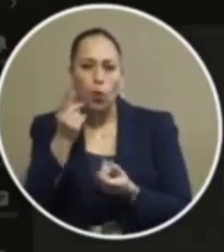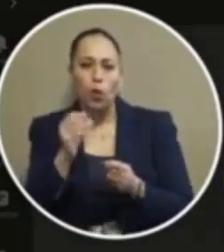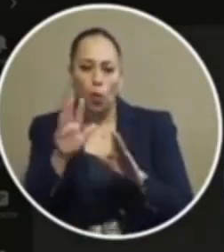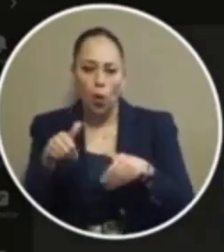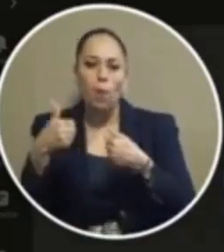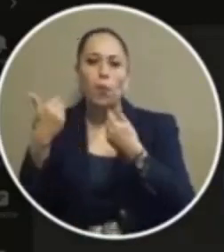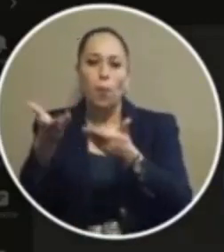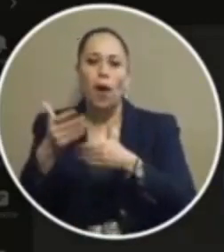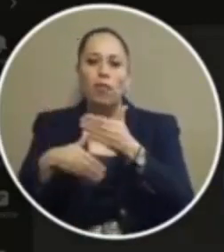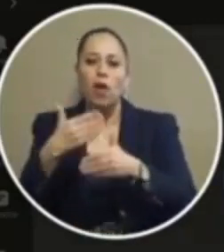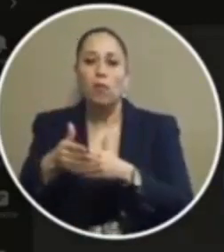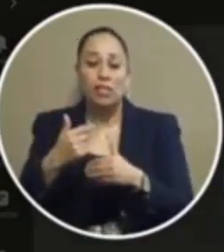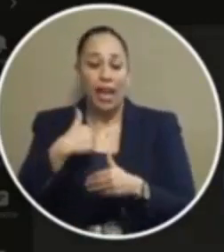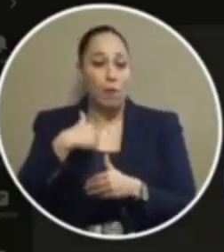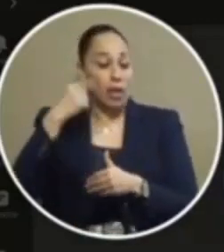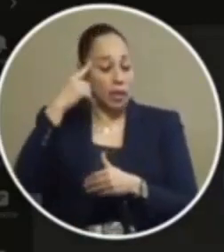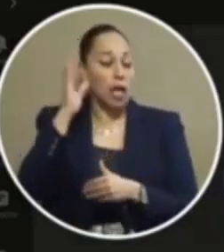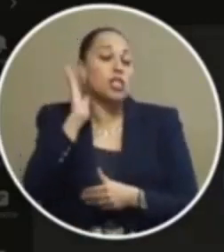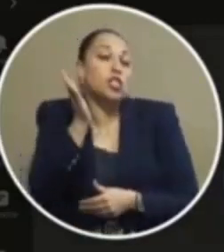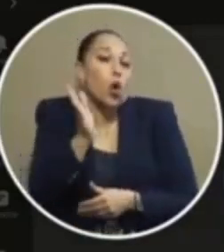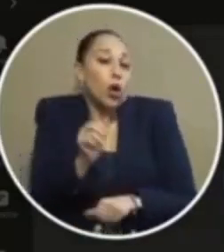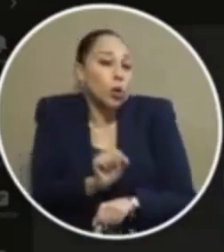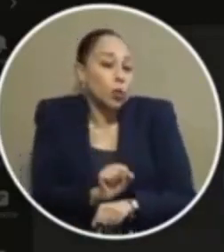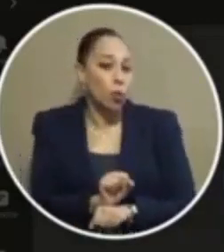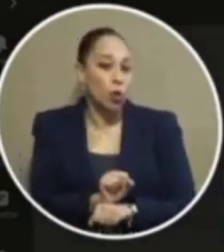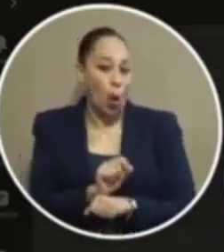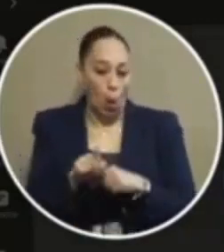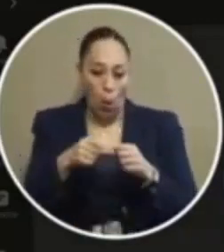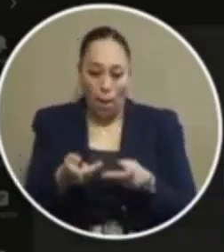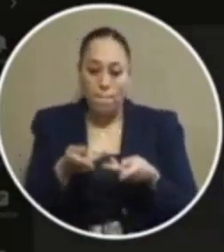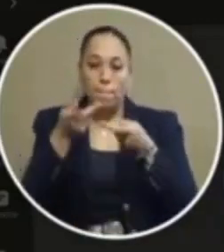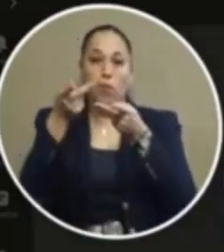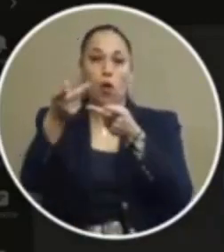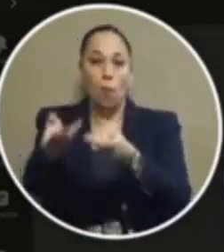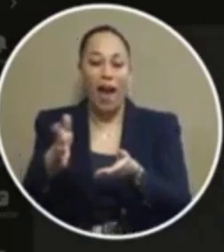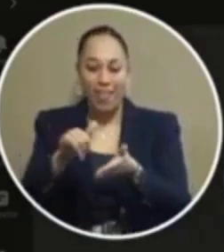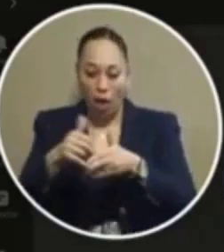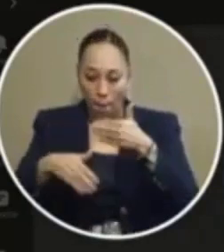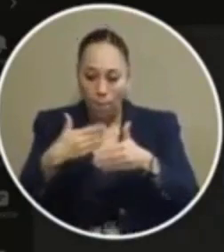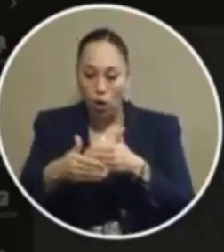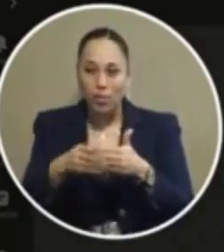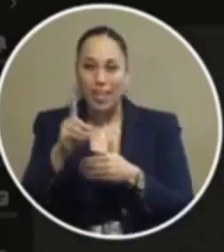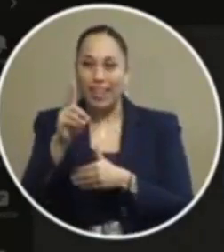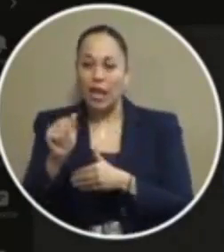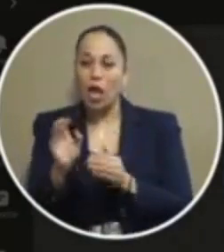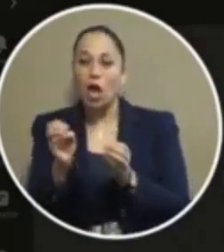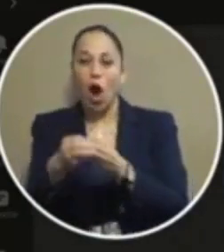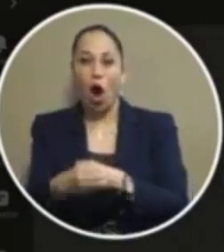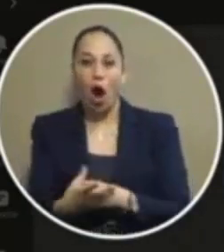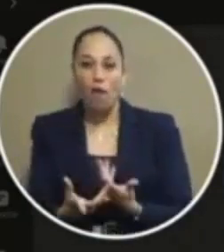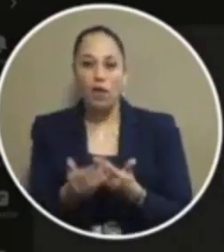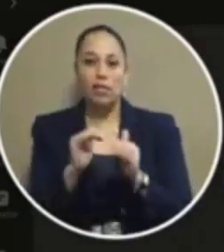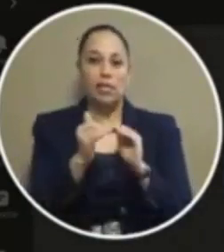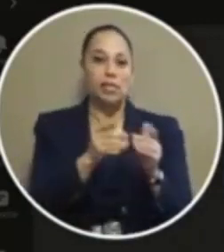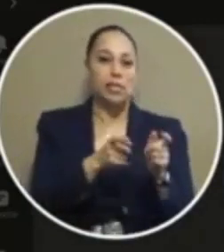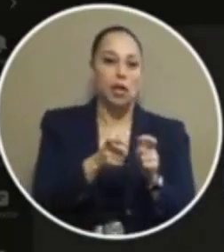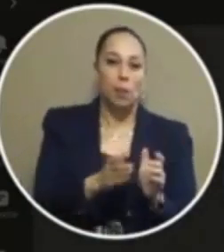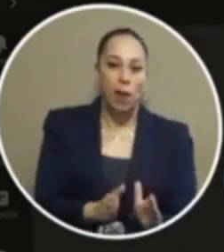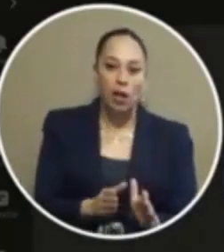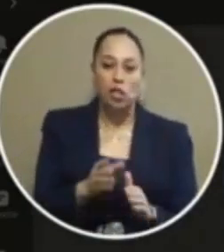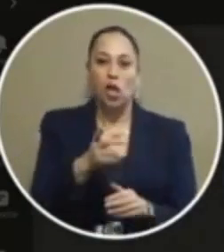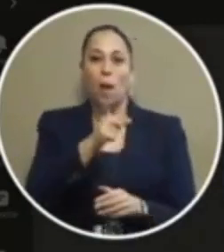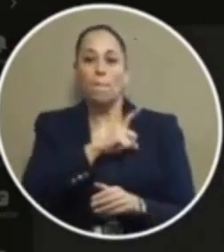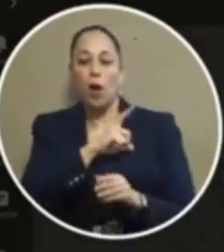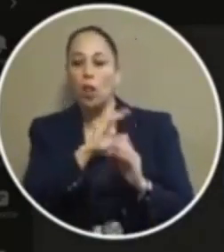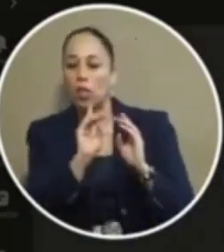provide you a process that we think will work and then once we provide that process uh if the da's office the city manager the